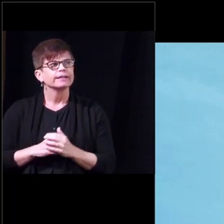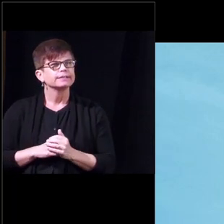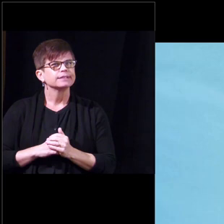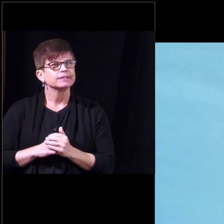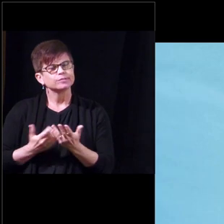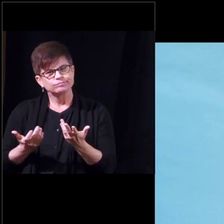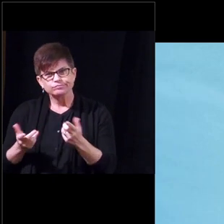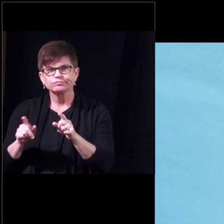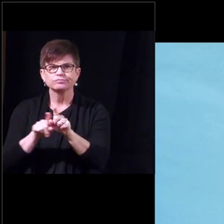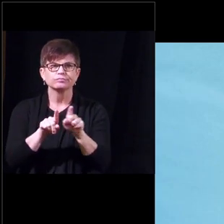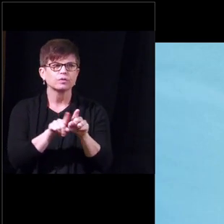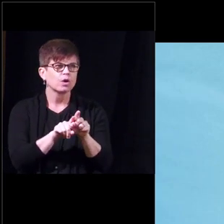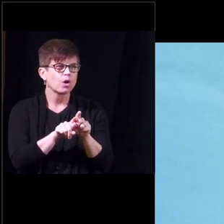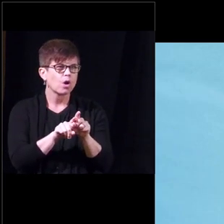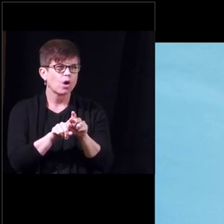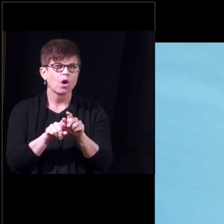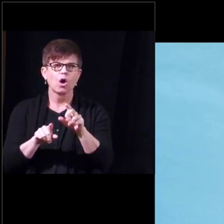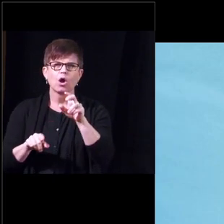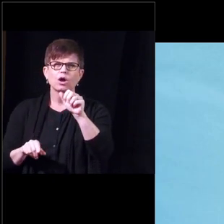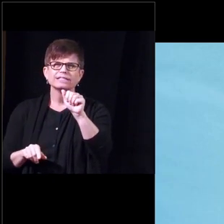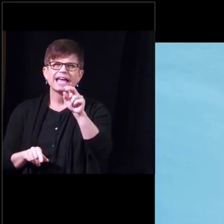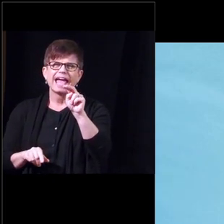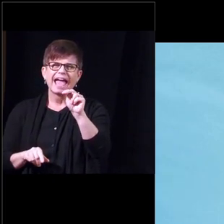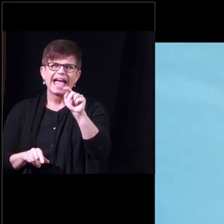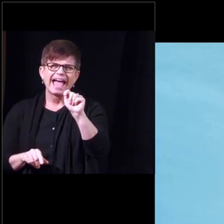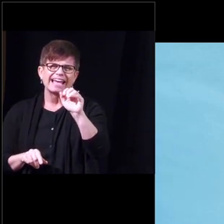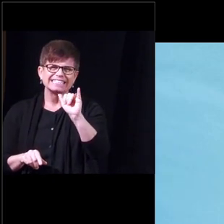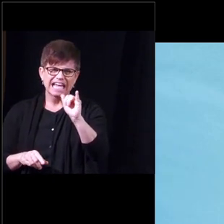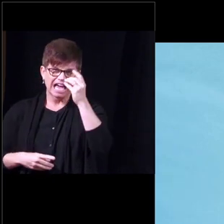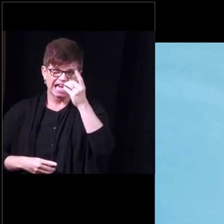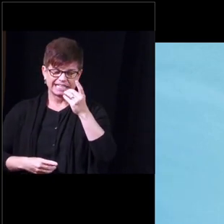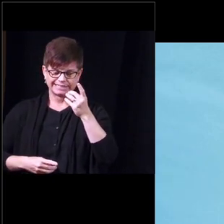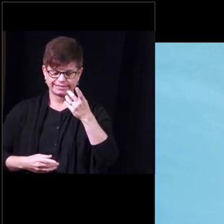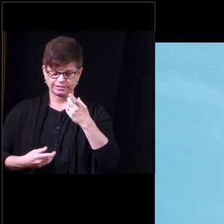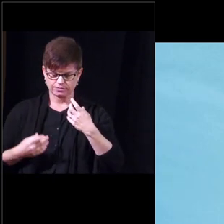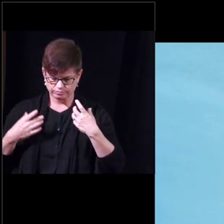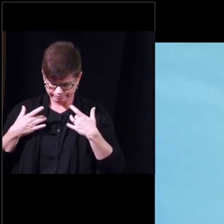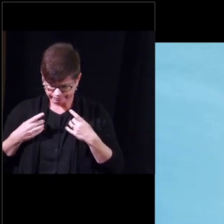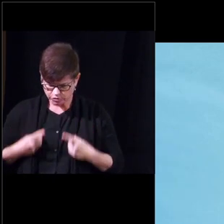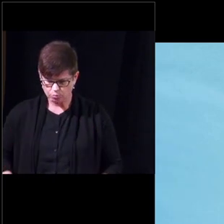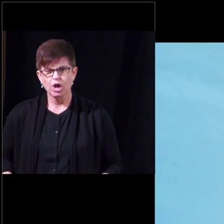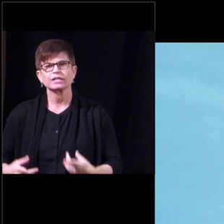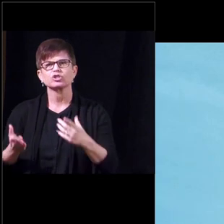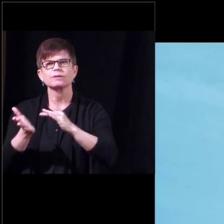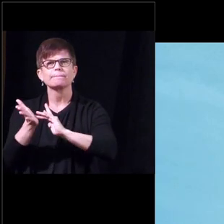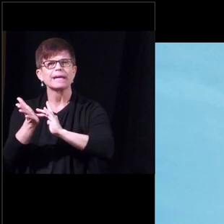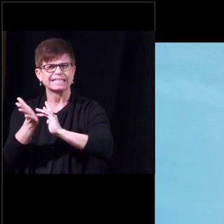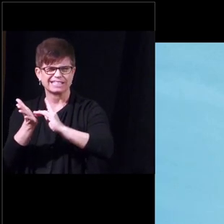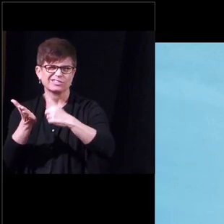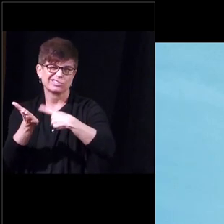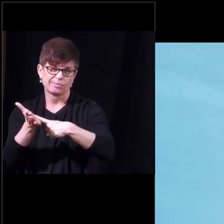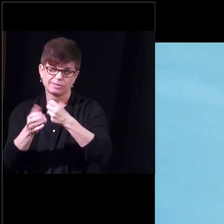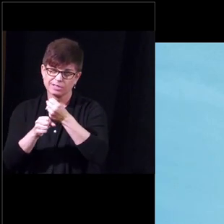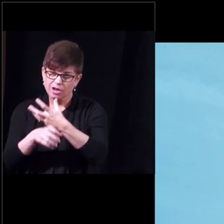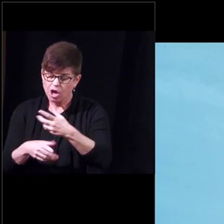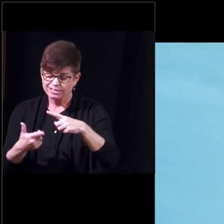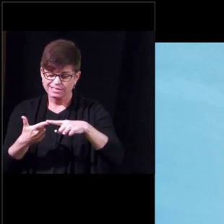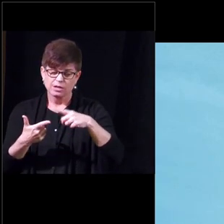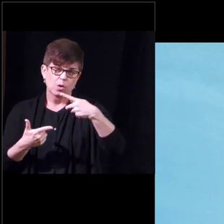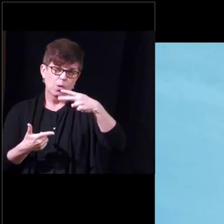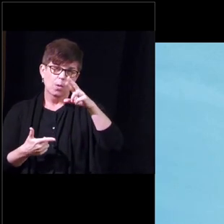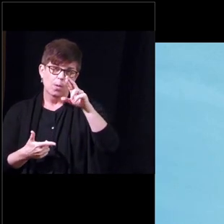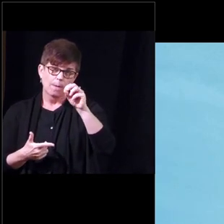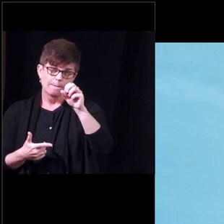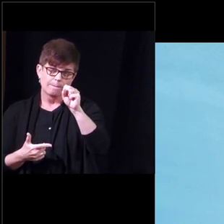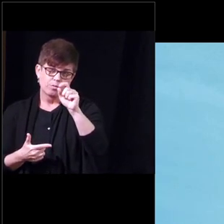as well as certain anti-depressants um uh there's medicines that we use for prostate cancer obviously that will